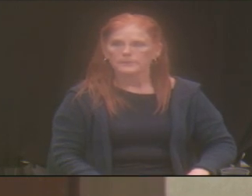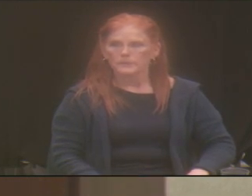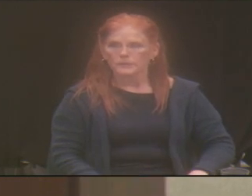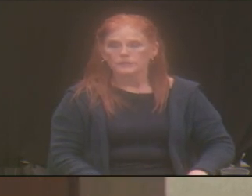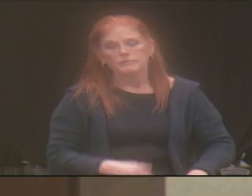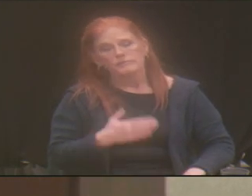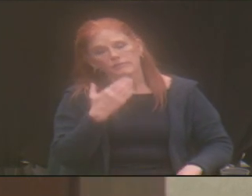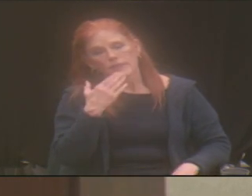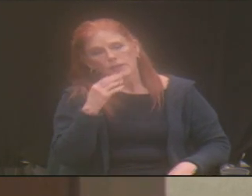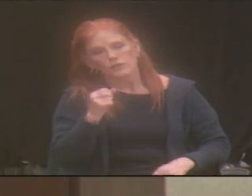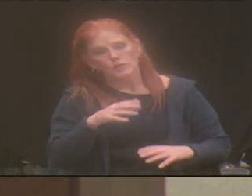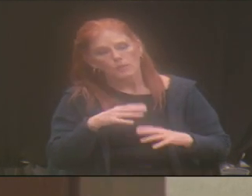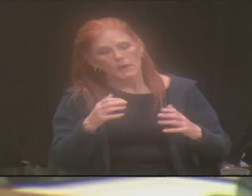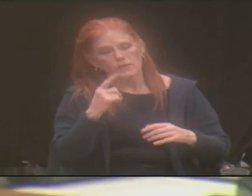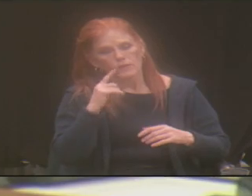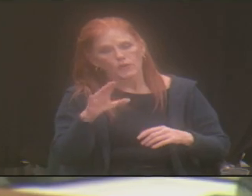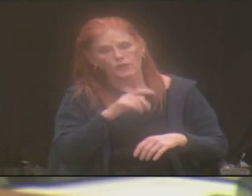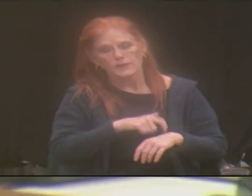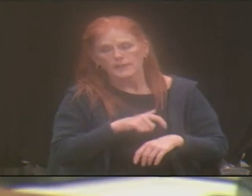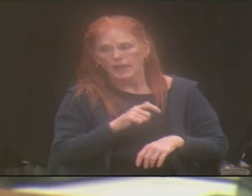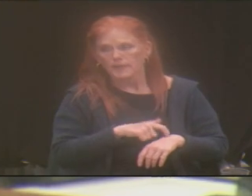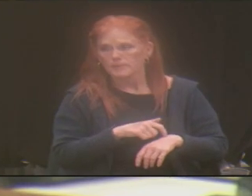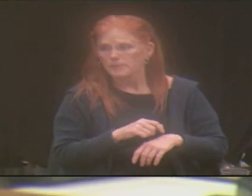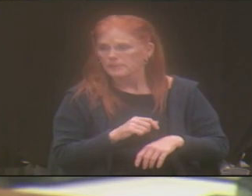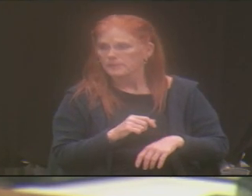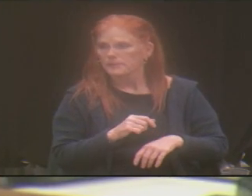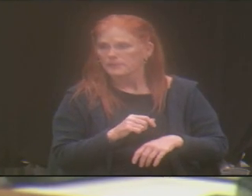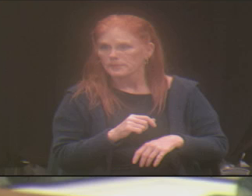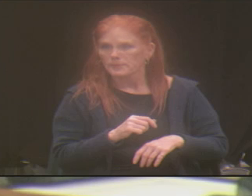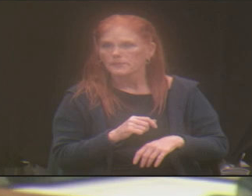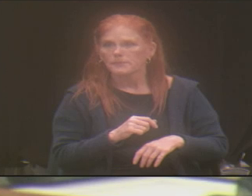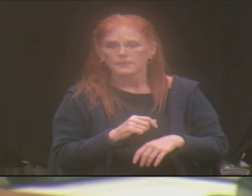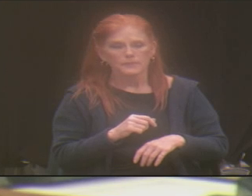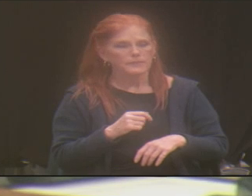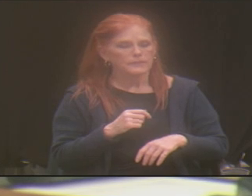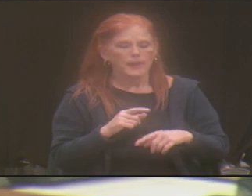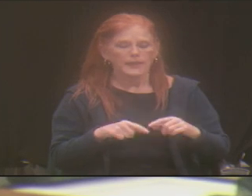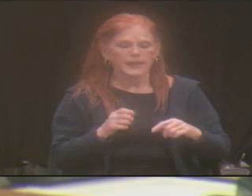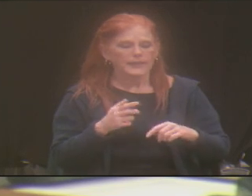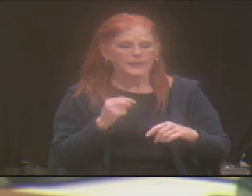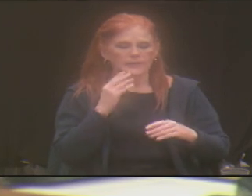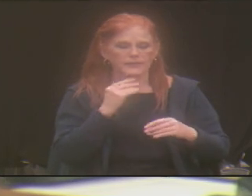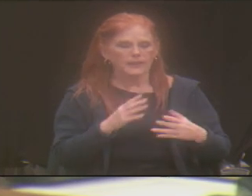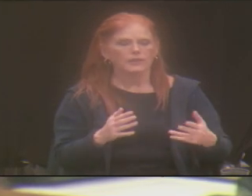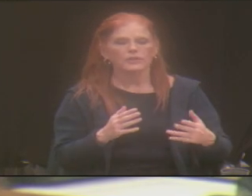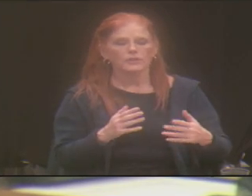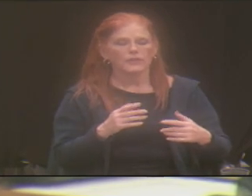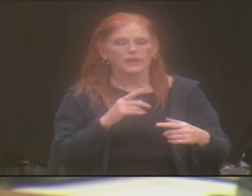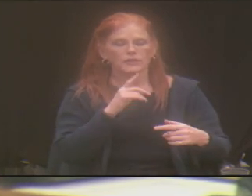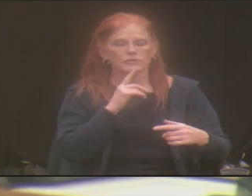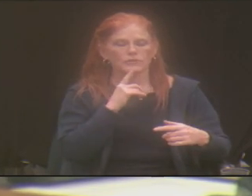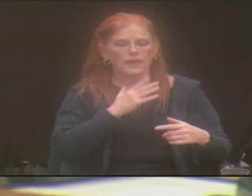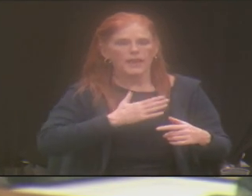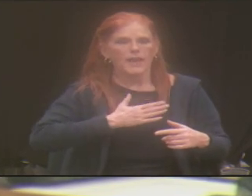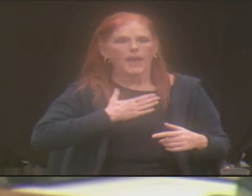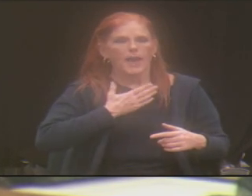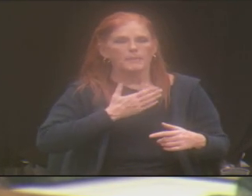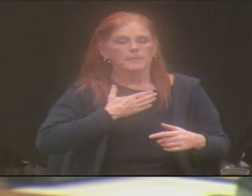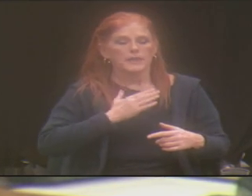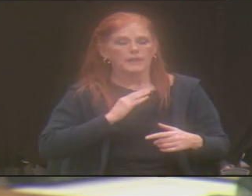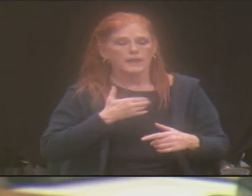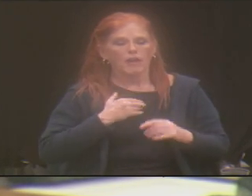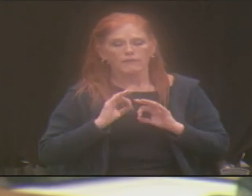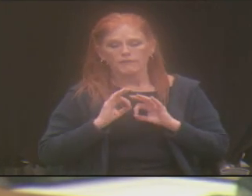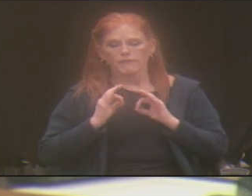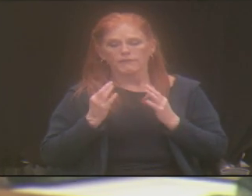Thank you so much for your time. I just can't even tell you how happy I am that our